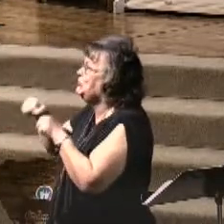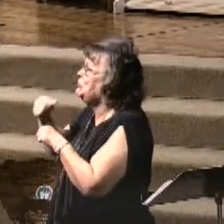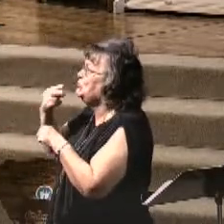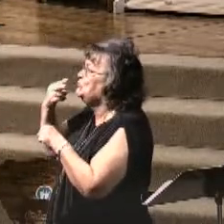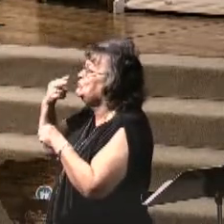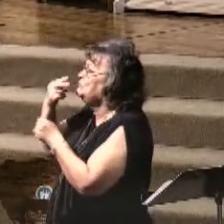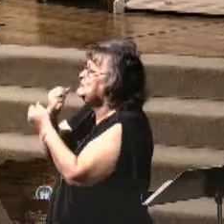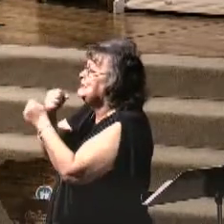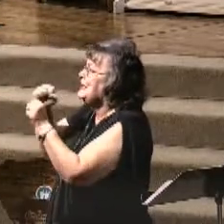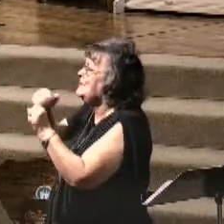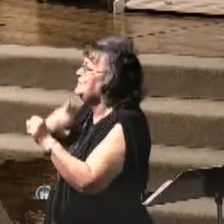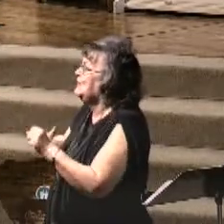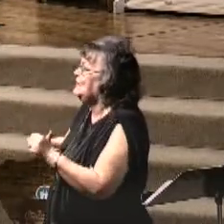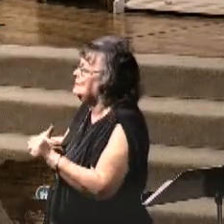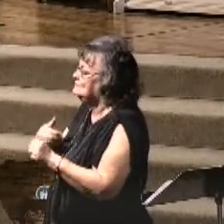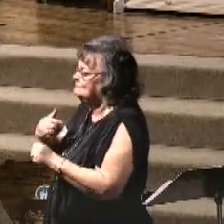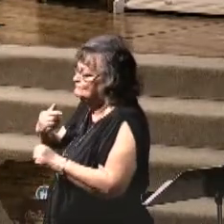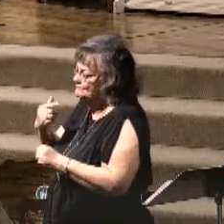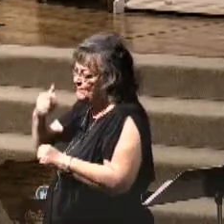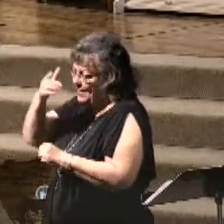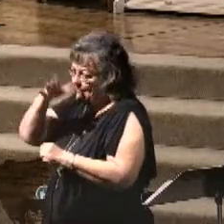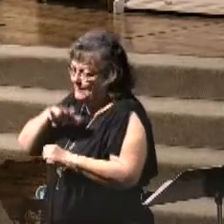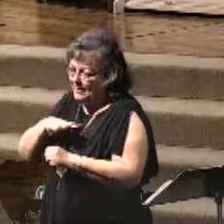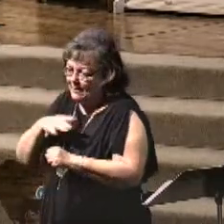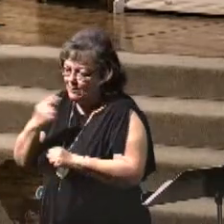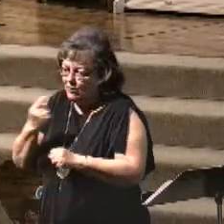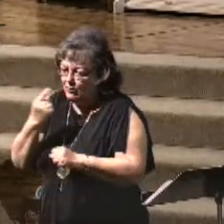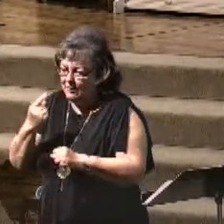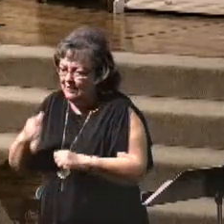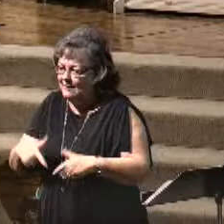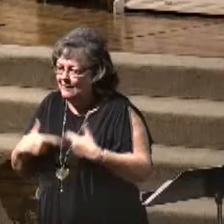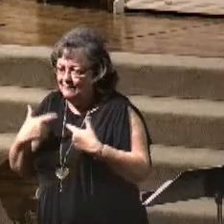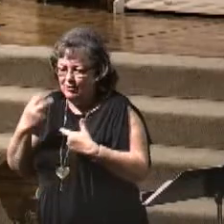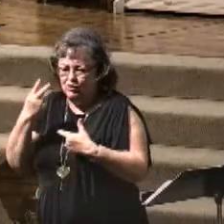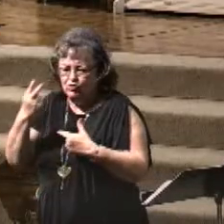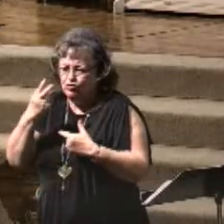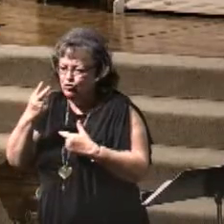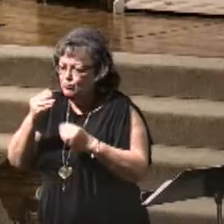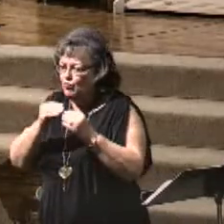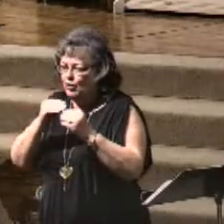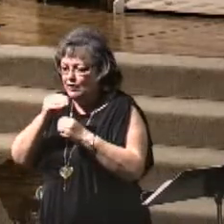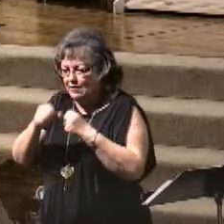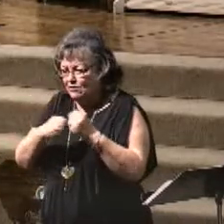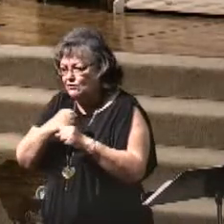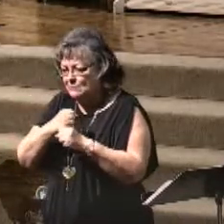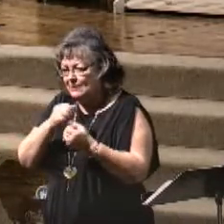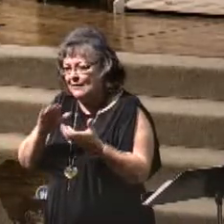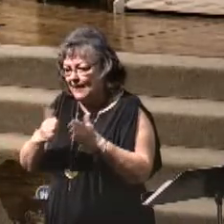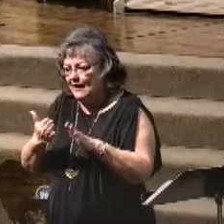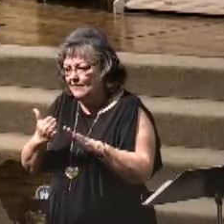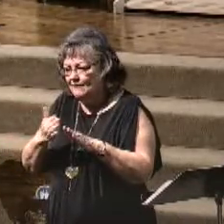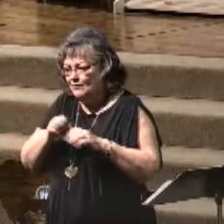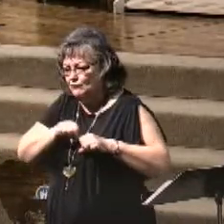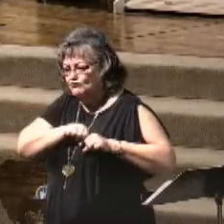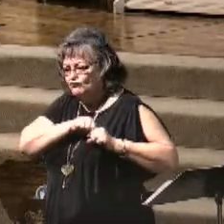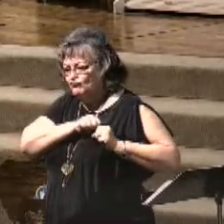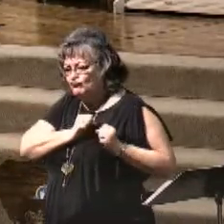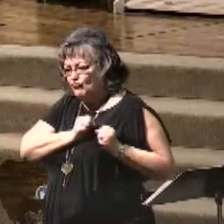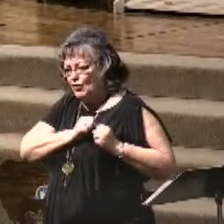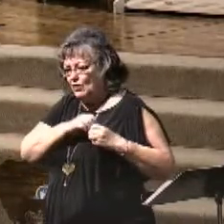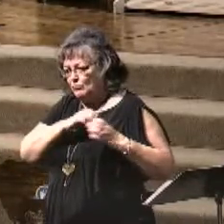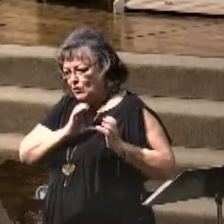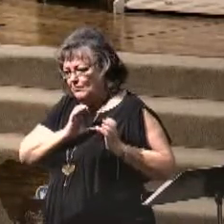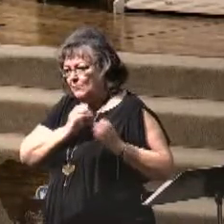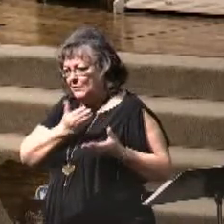That man only lived two years, young man, young father, and he died, probably of a